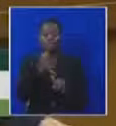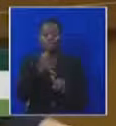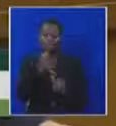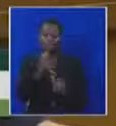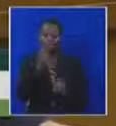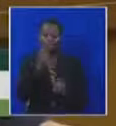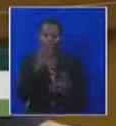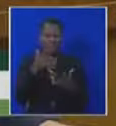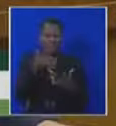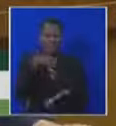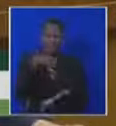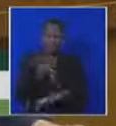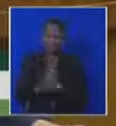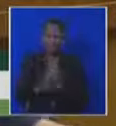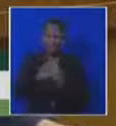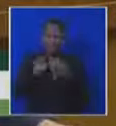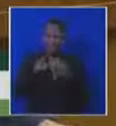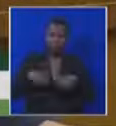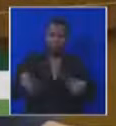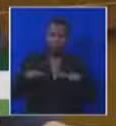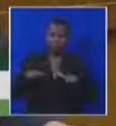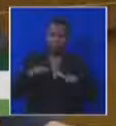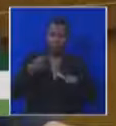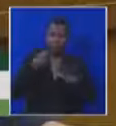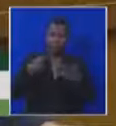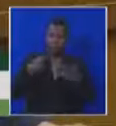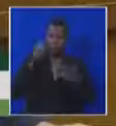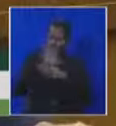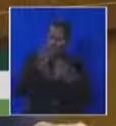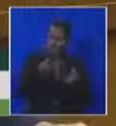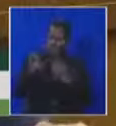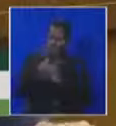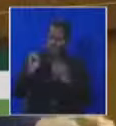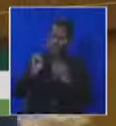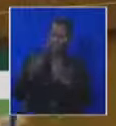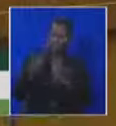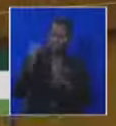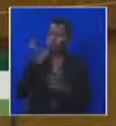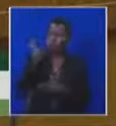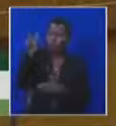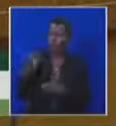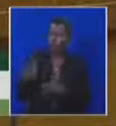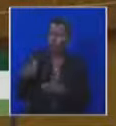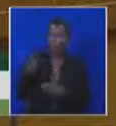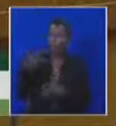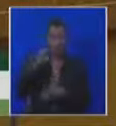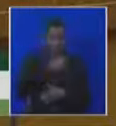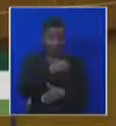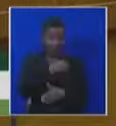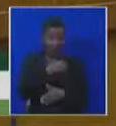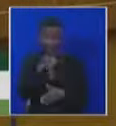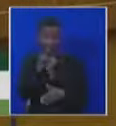sitting in his nowhere land, making all his nowhere plans for nobody, isn't that Minister Davies.